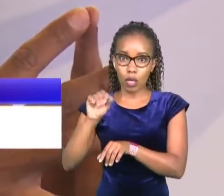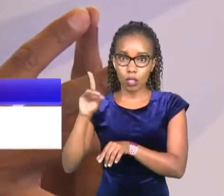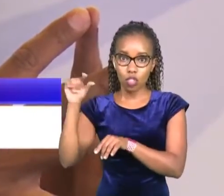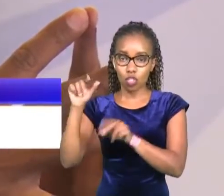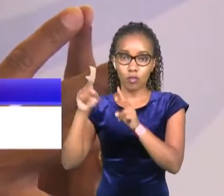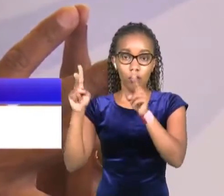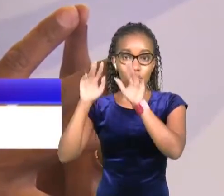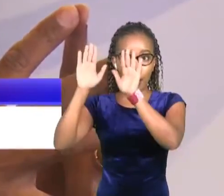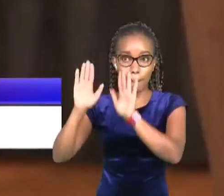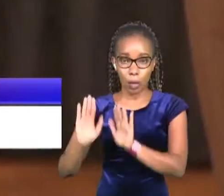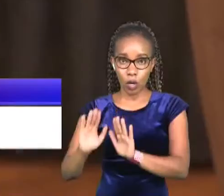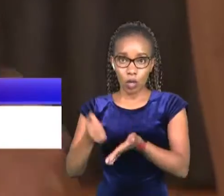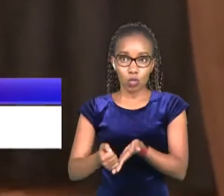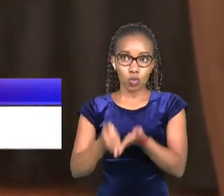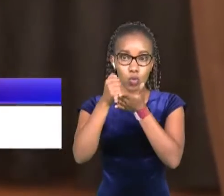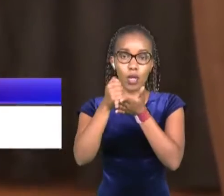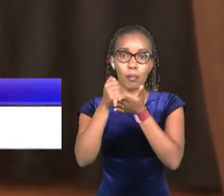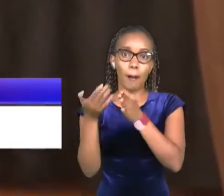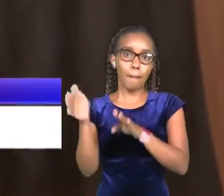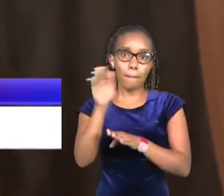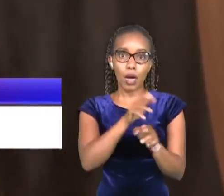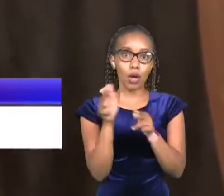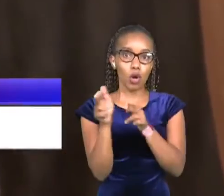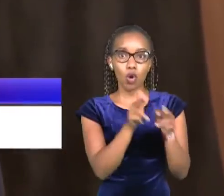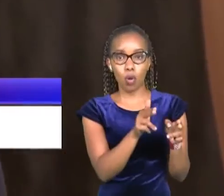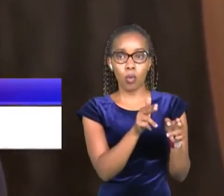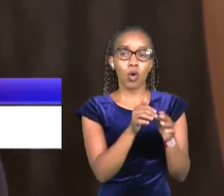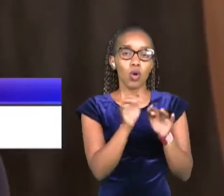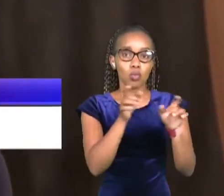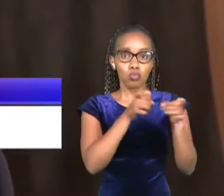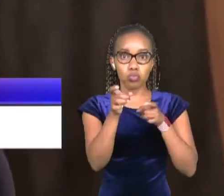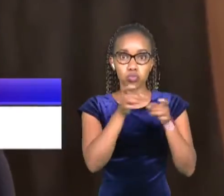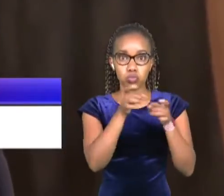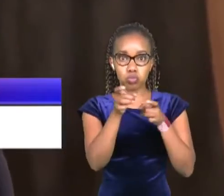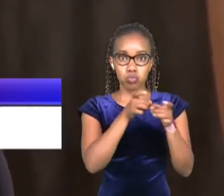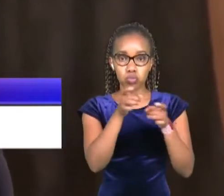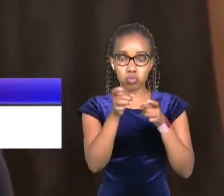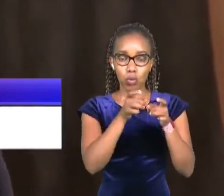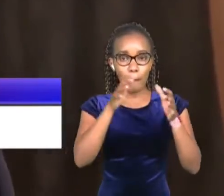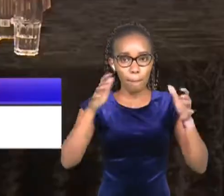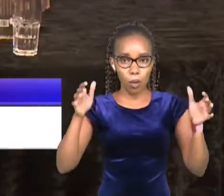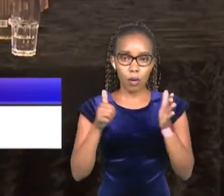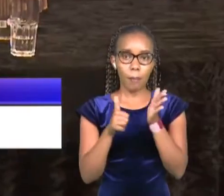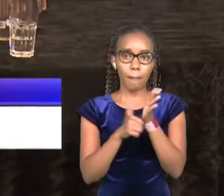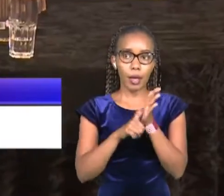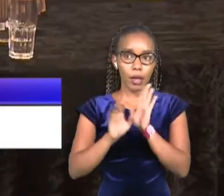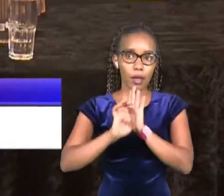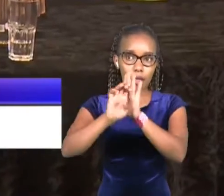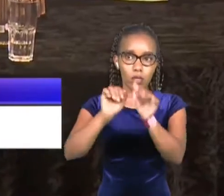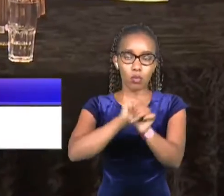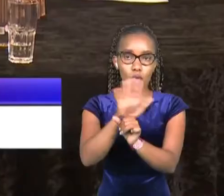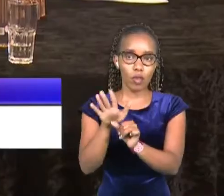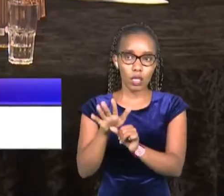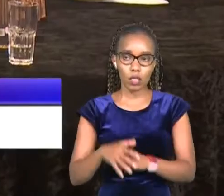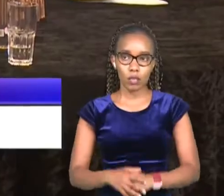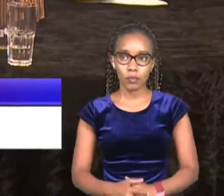to cultivating the resilience necessary to combat a large-scale crisis like the COVID-19 pandemic.